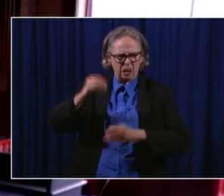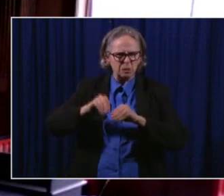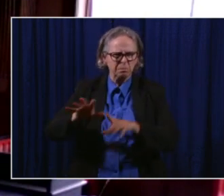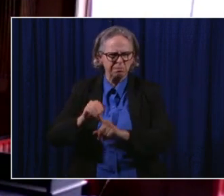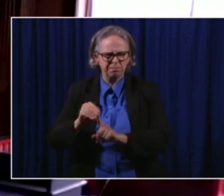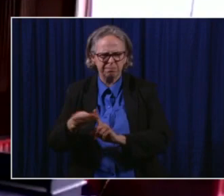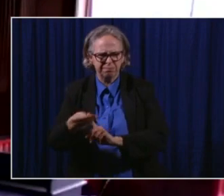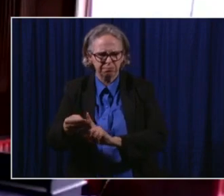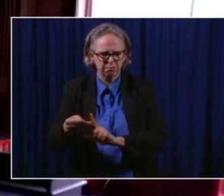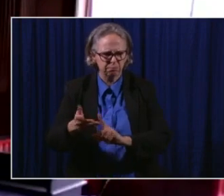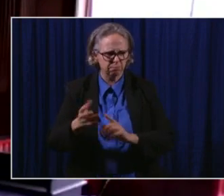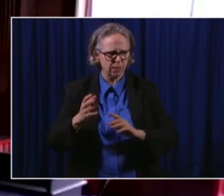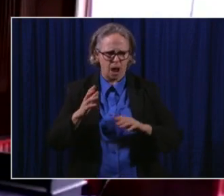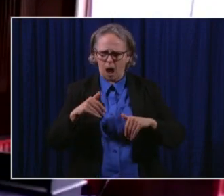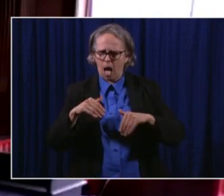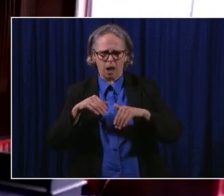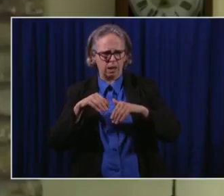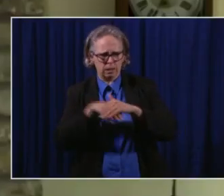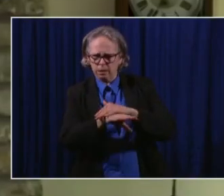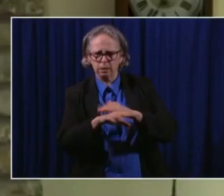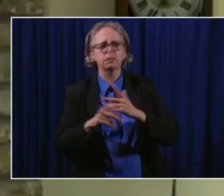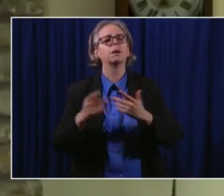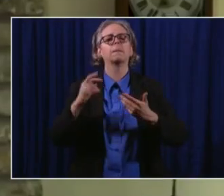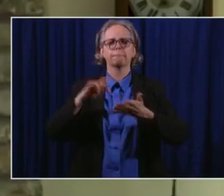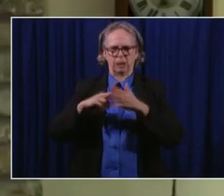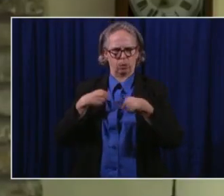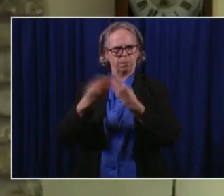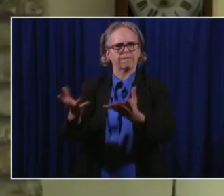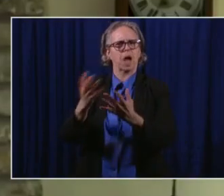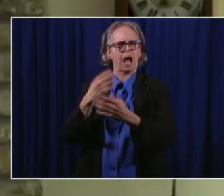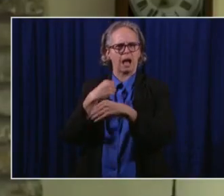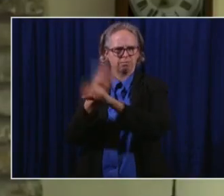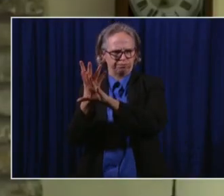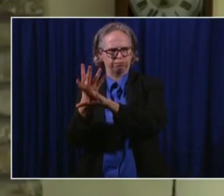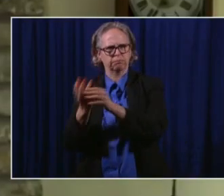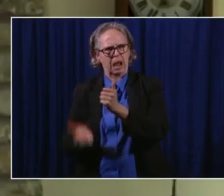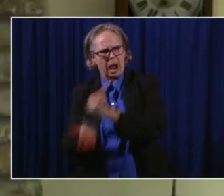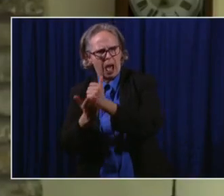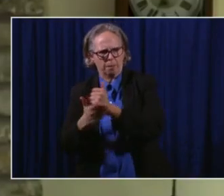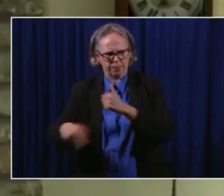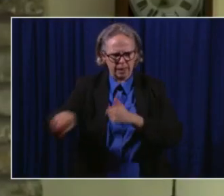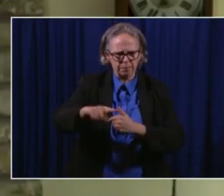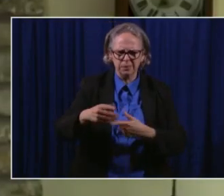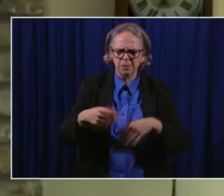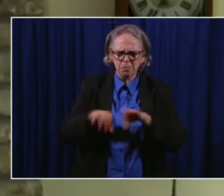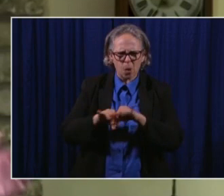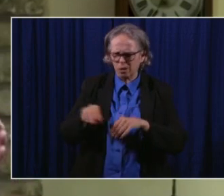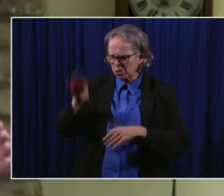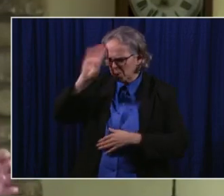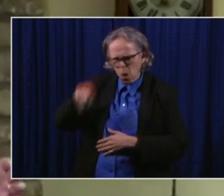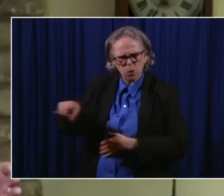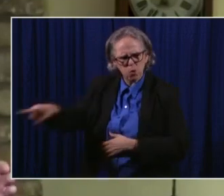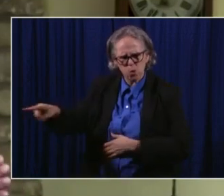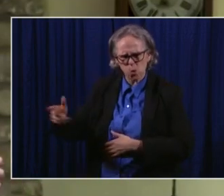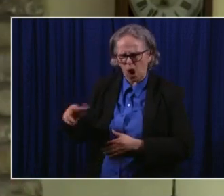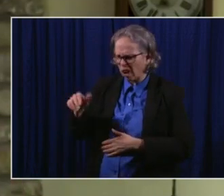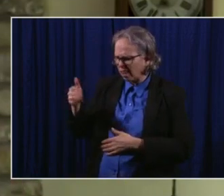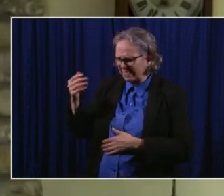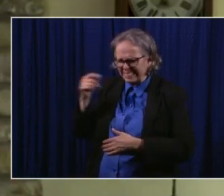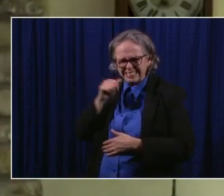So that's very, I think that's very, very important. You told me when we were talking the other day that you all made that decision early.